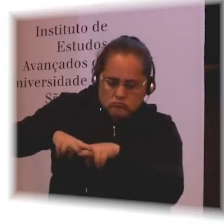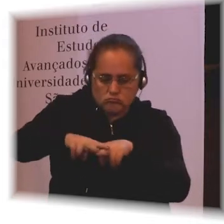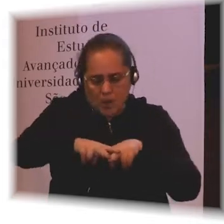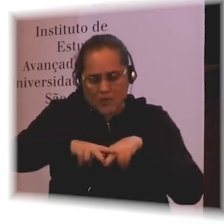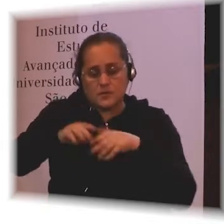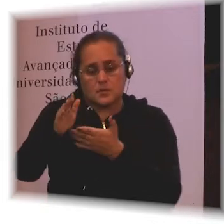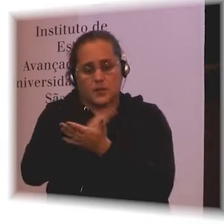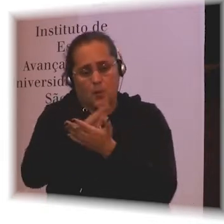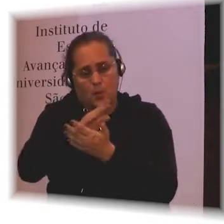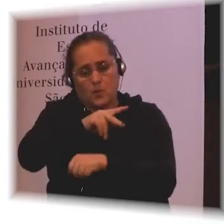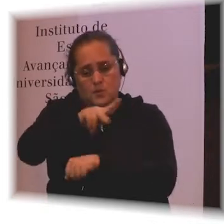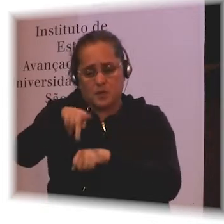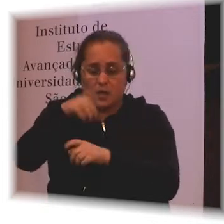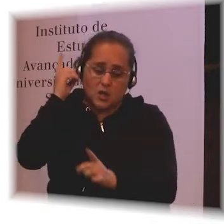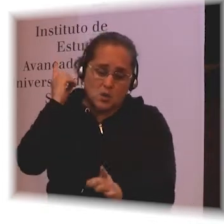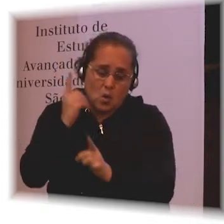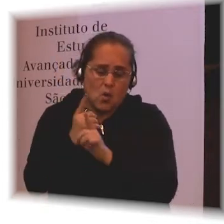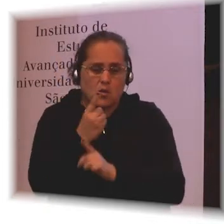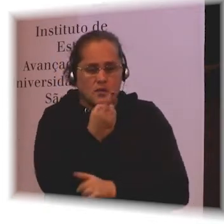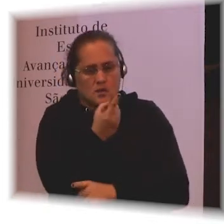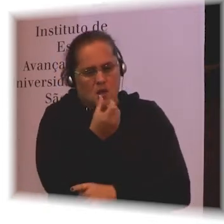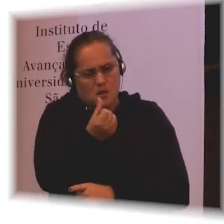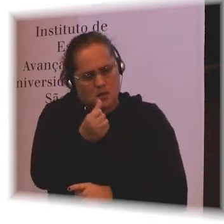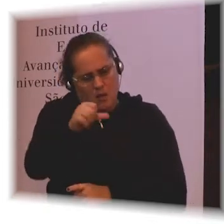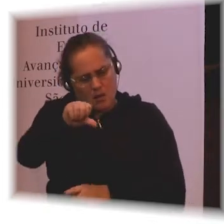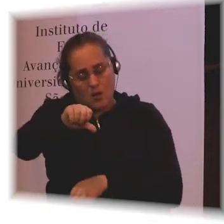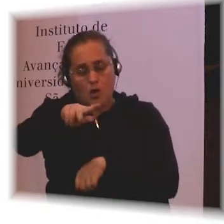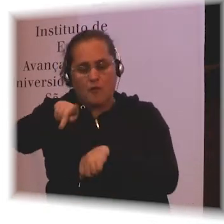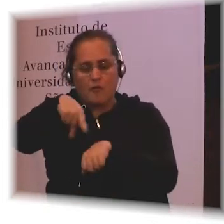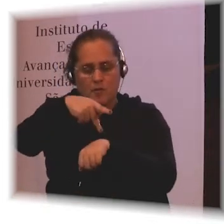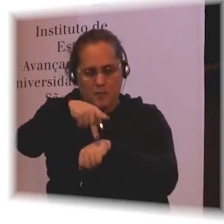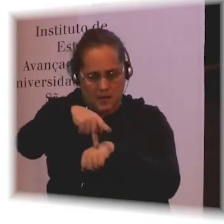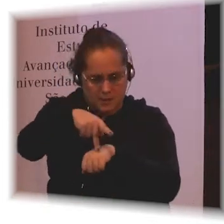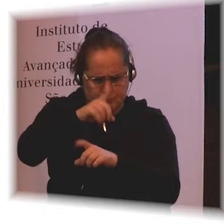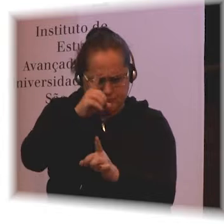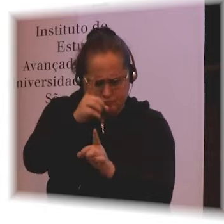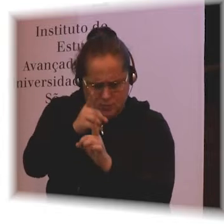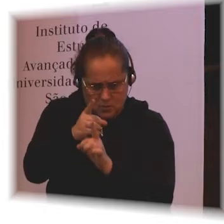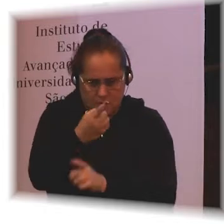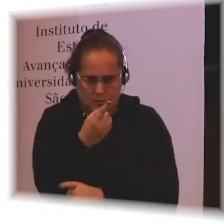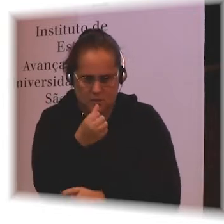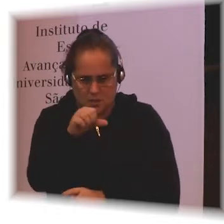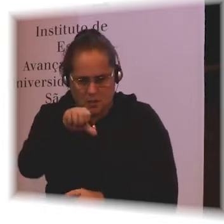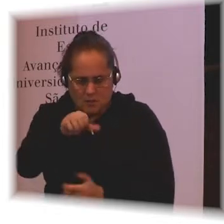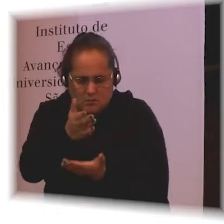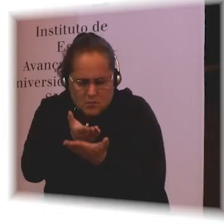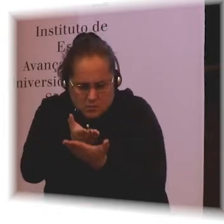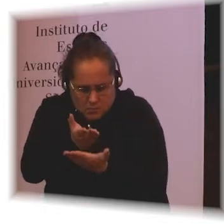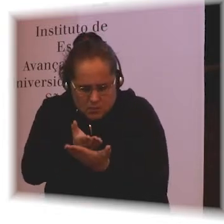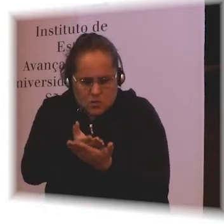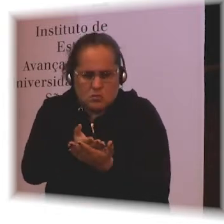studies. We had to screen 10,000 titles. This was a lot of work. I will never do it again.